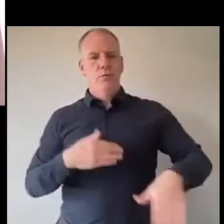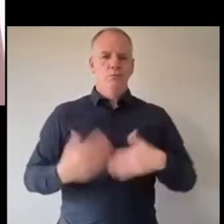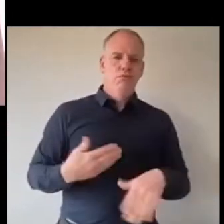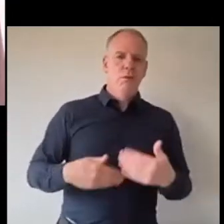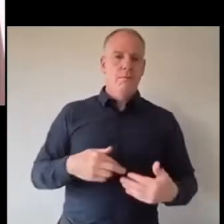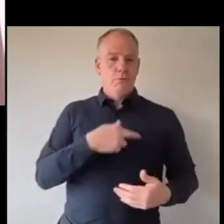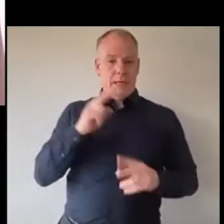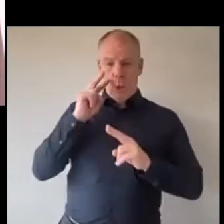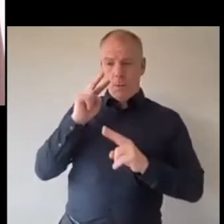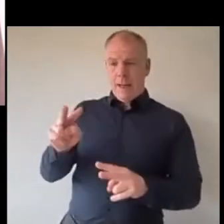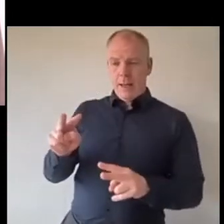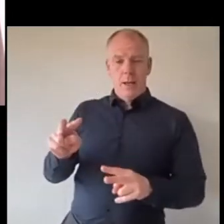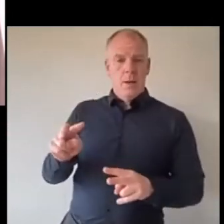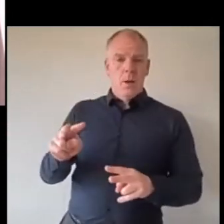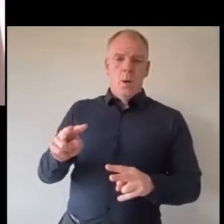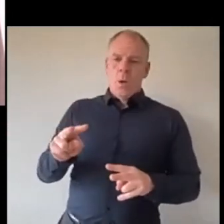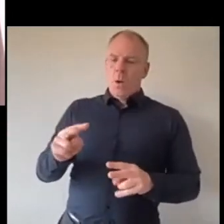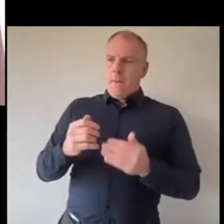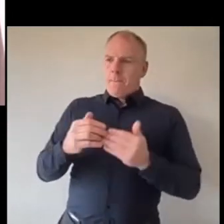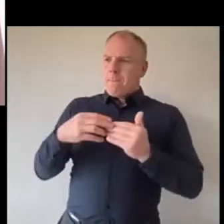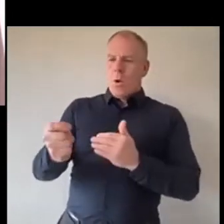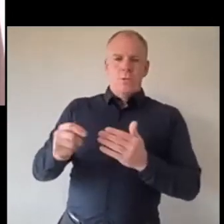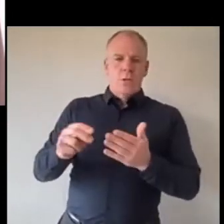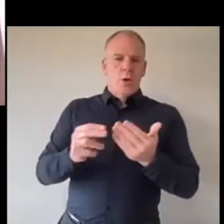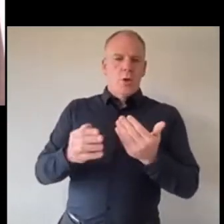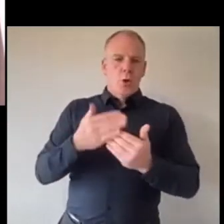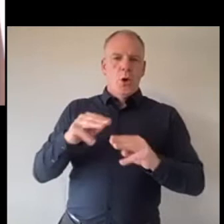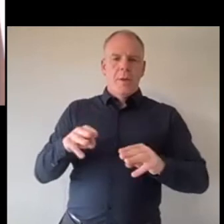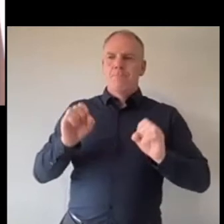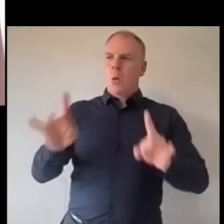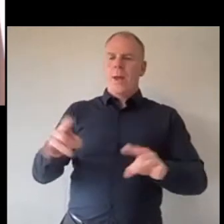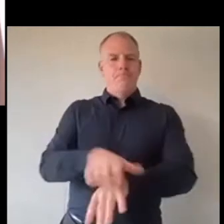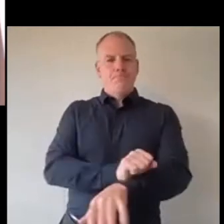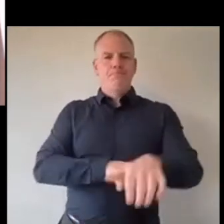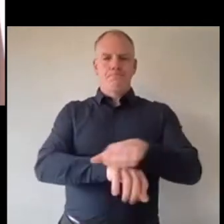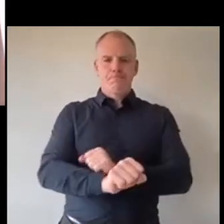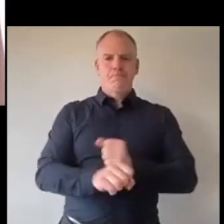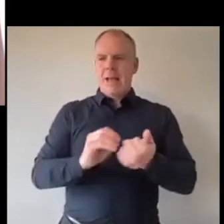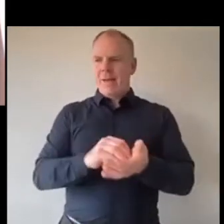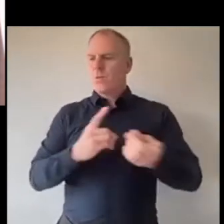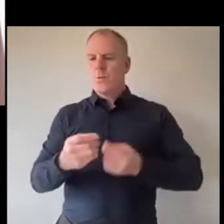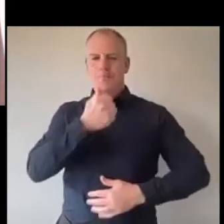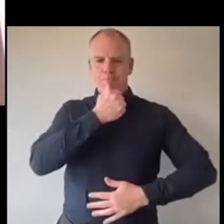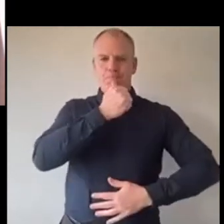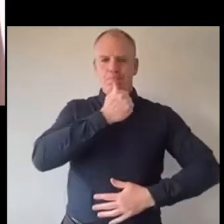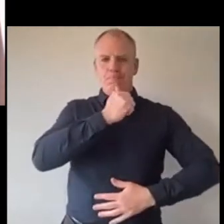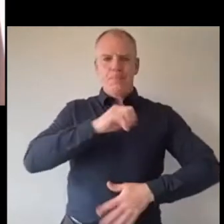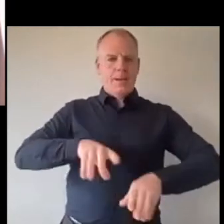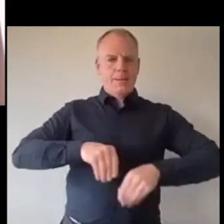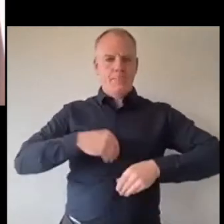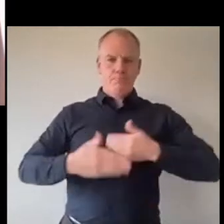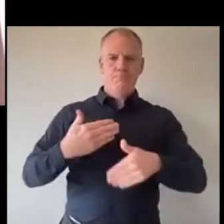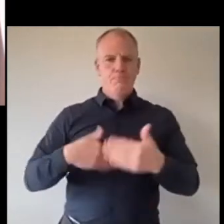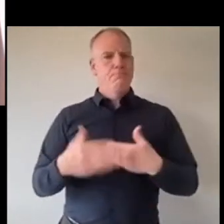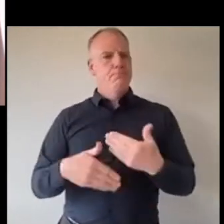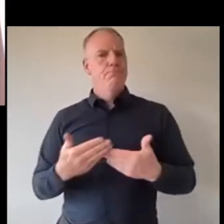how the vast majority of young people went right we got to do this it's horrible and we got to we got to take them on the chin and figure out what to do and we got